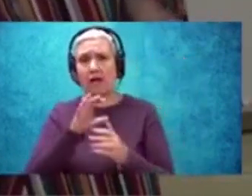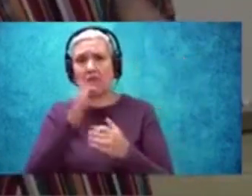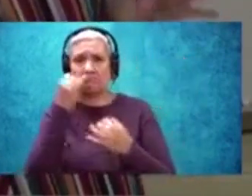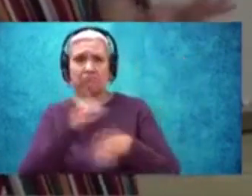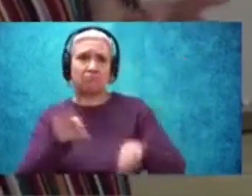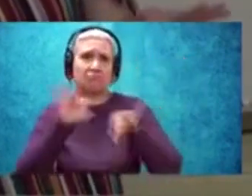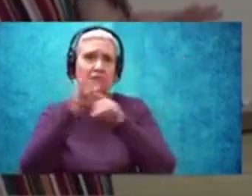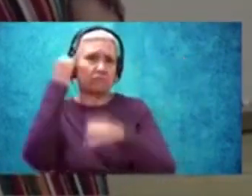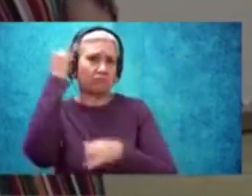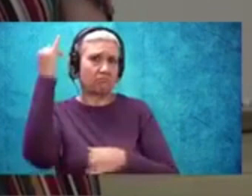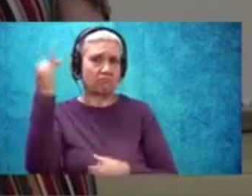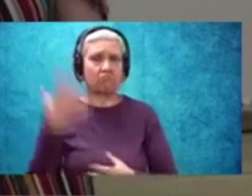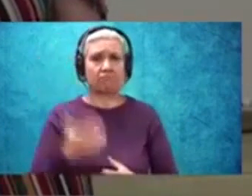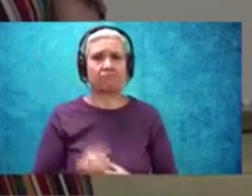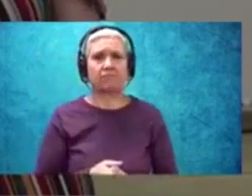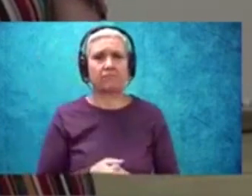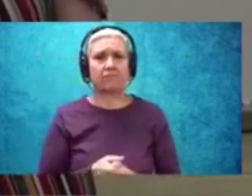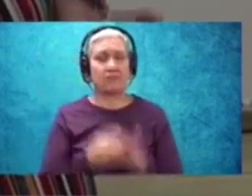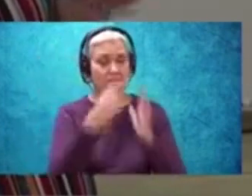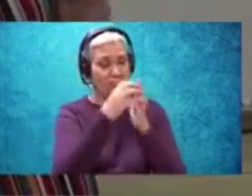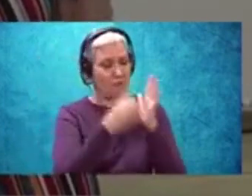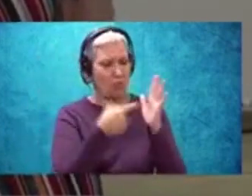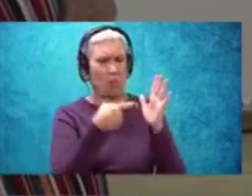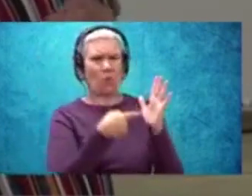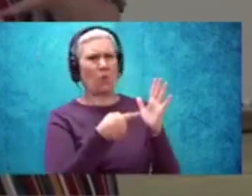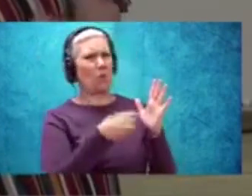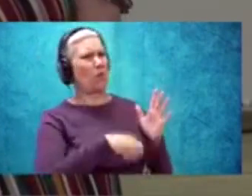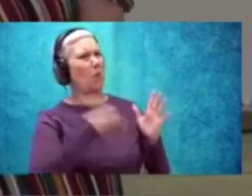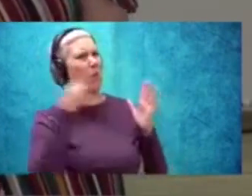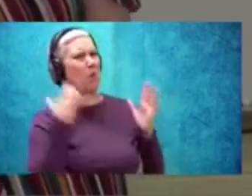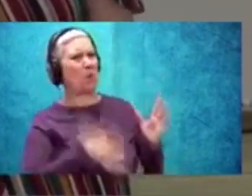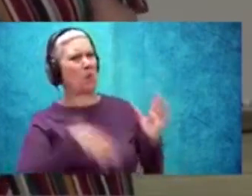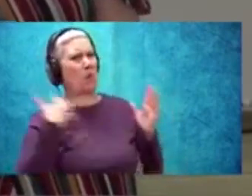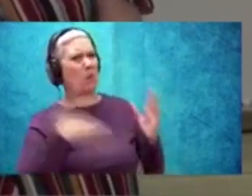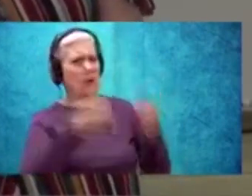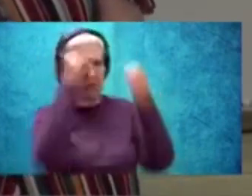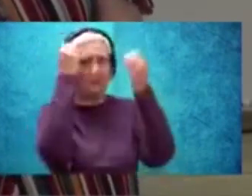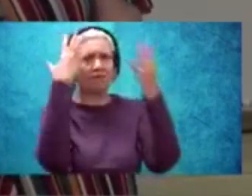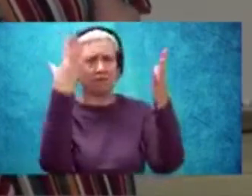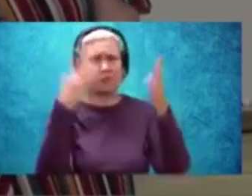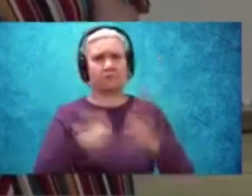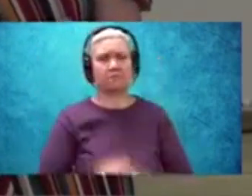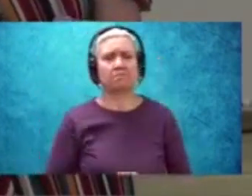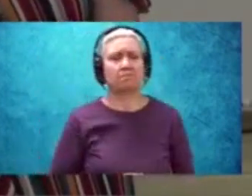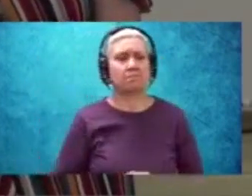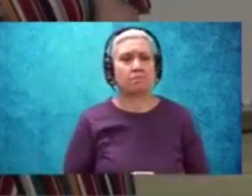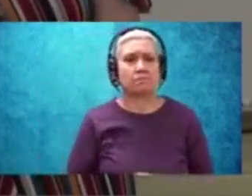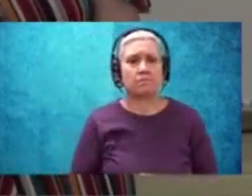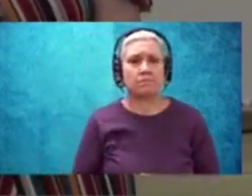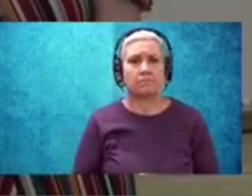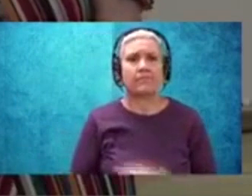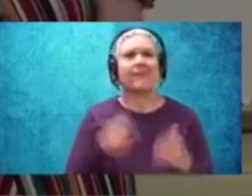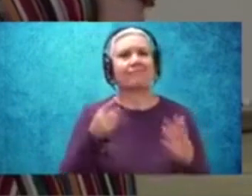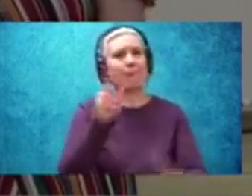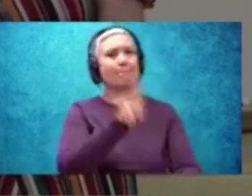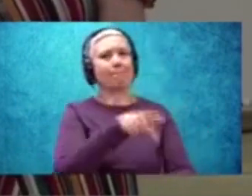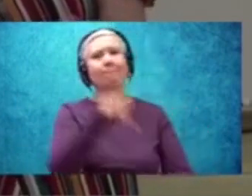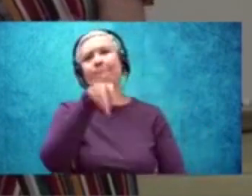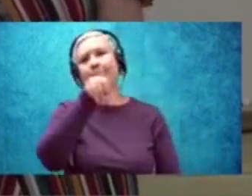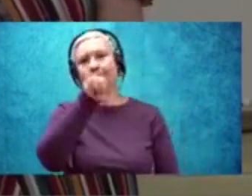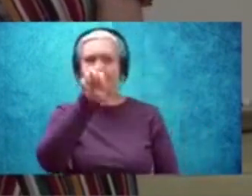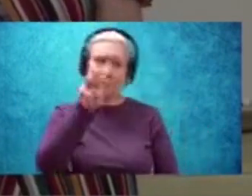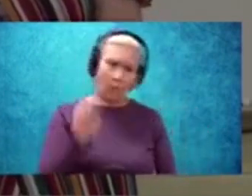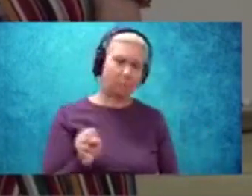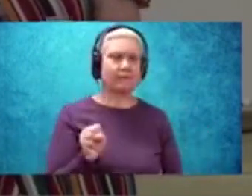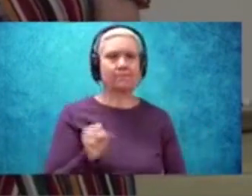guys, texts have lots of information. Okay. And the texts that you will be working with this week are poems. Now,